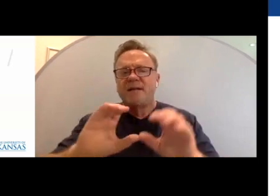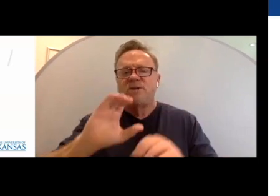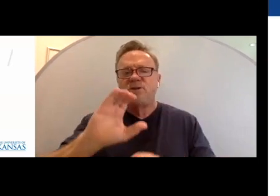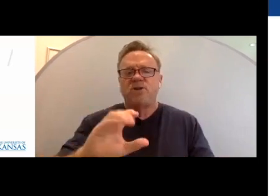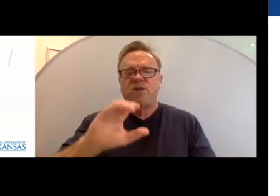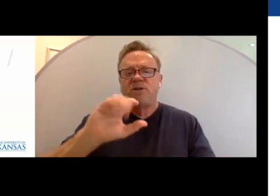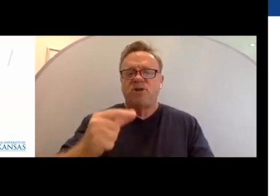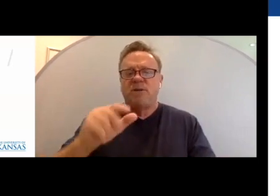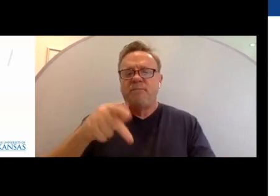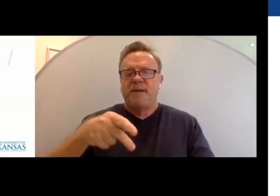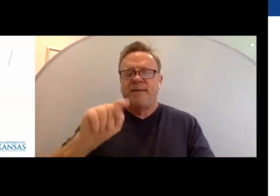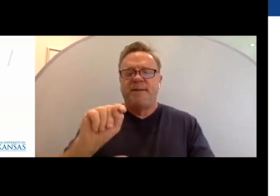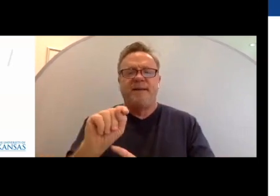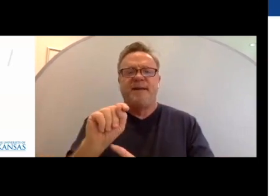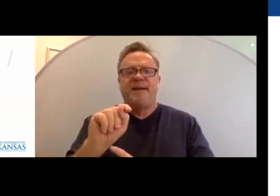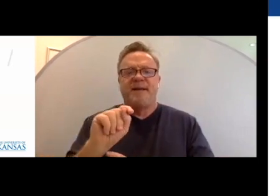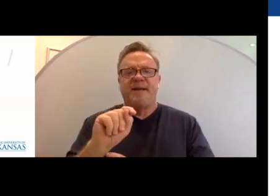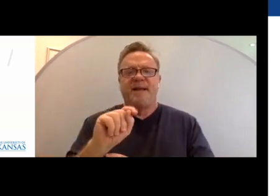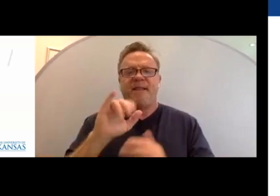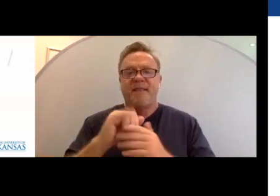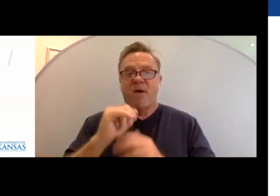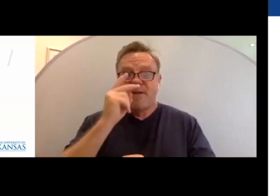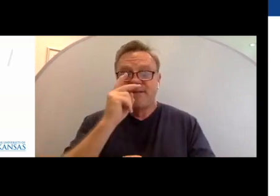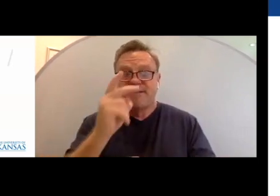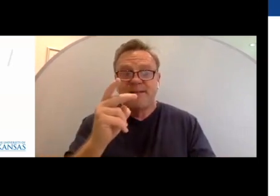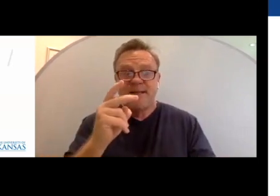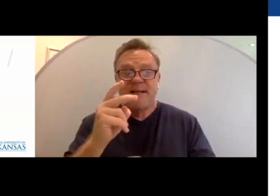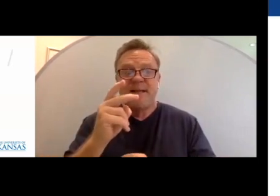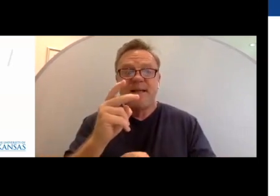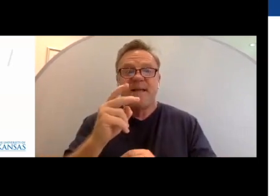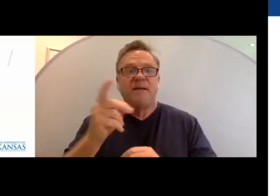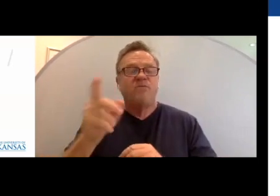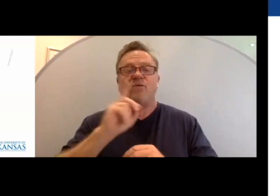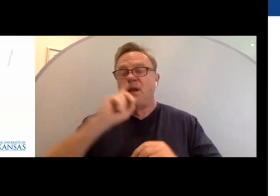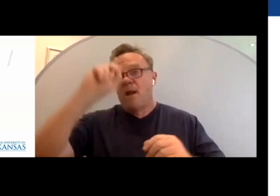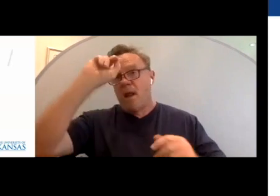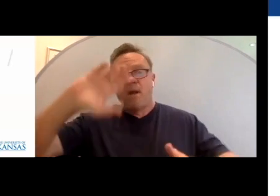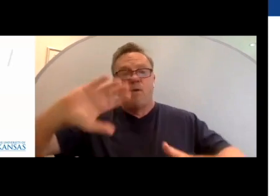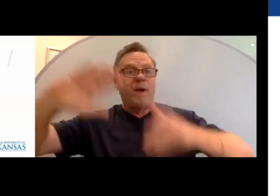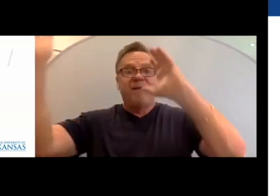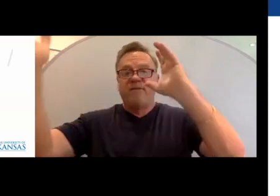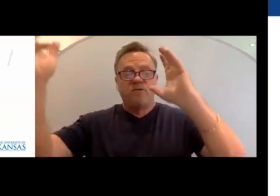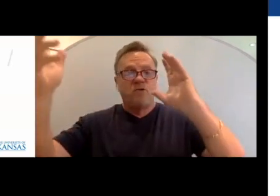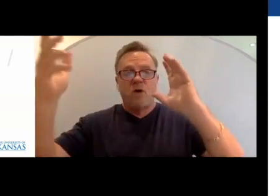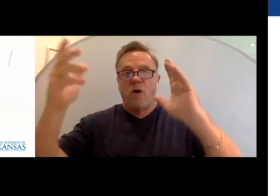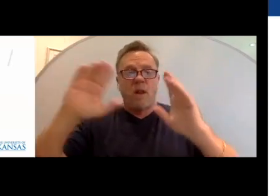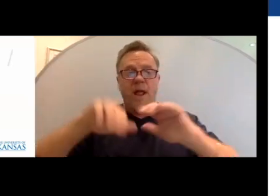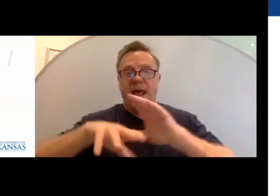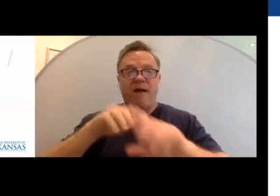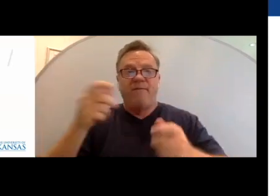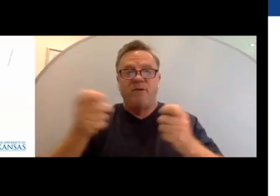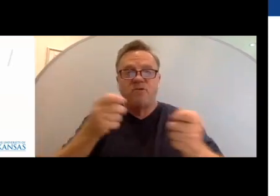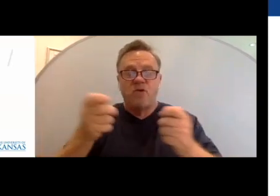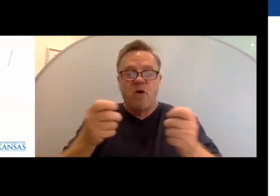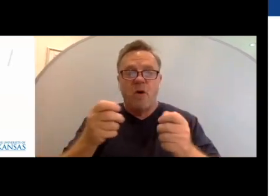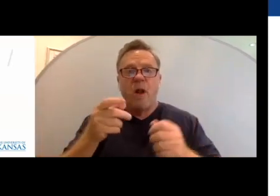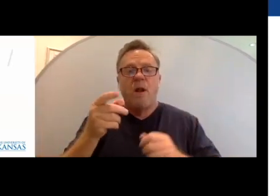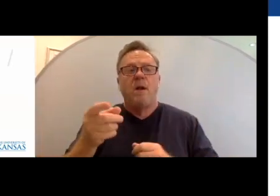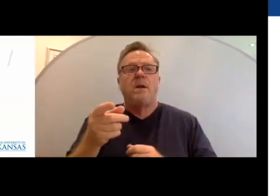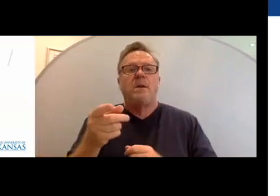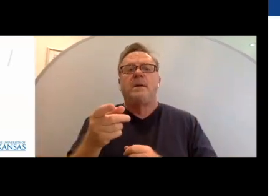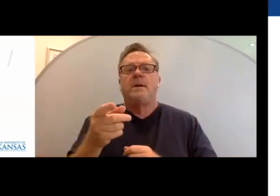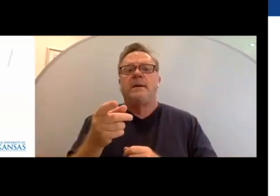that we are seeing blowing out of control in terms of interest, you know,